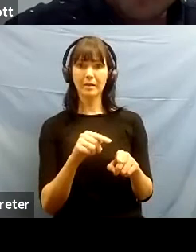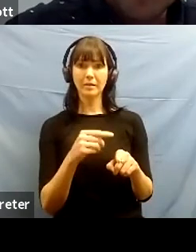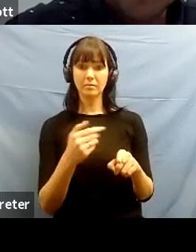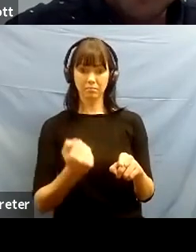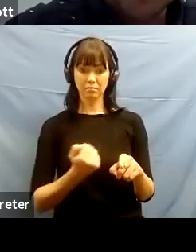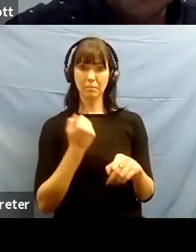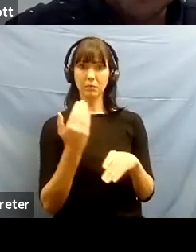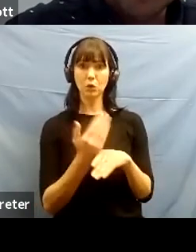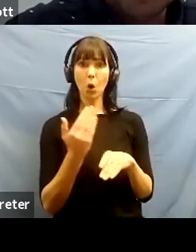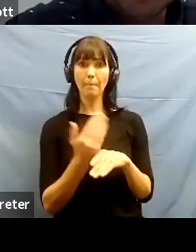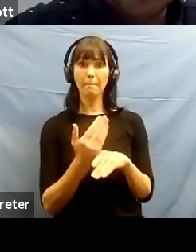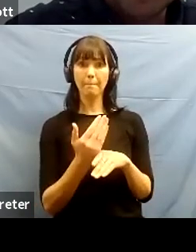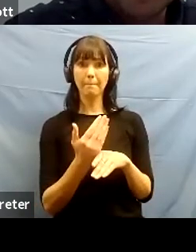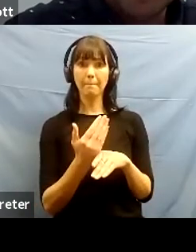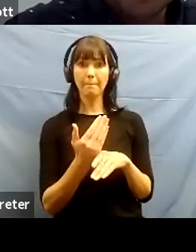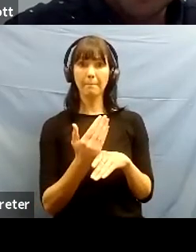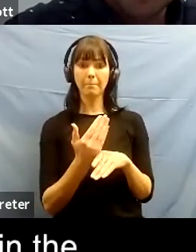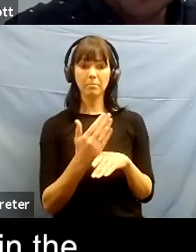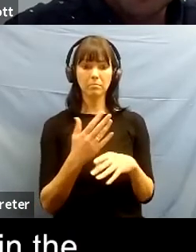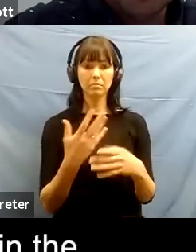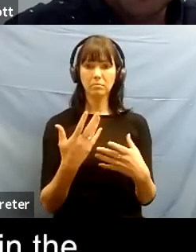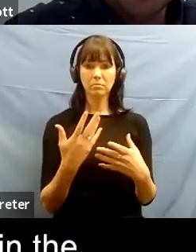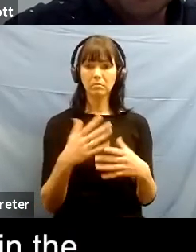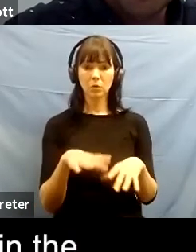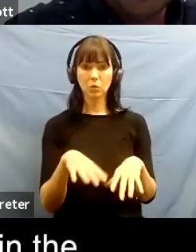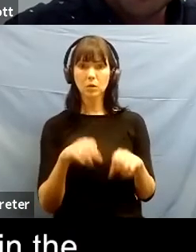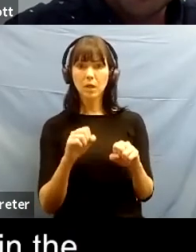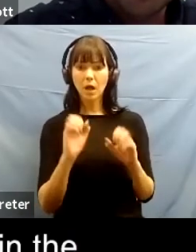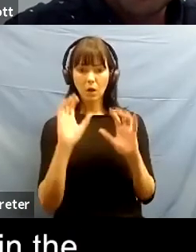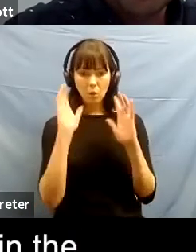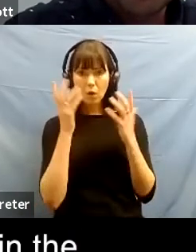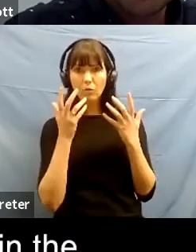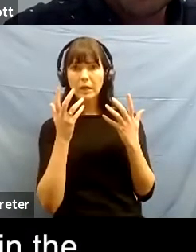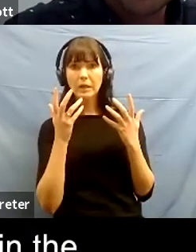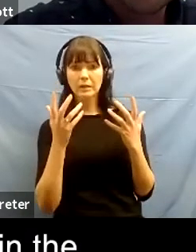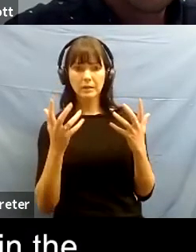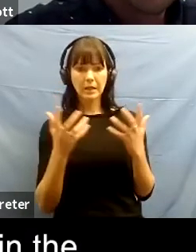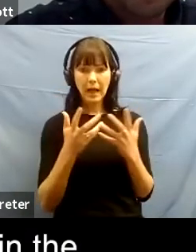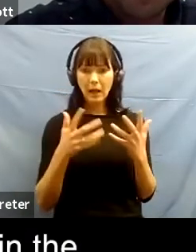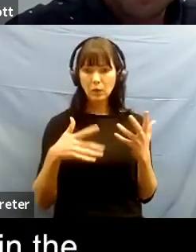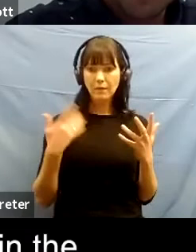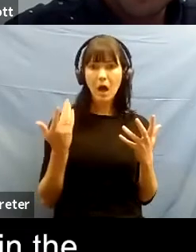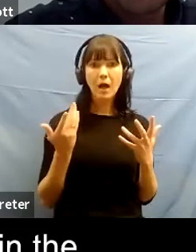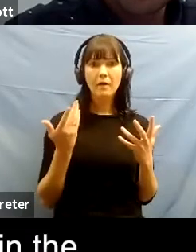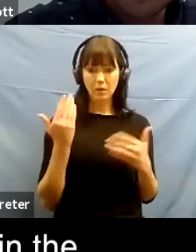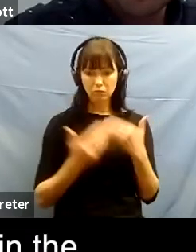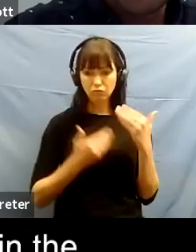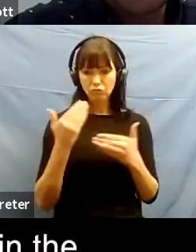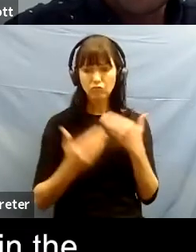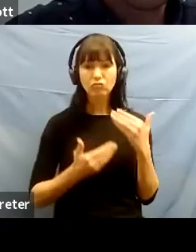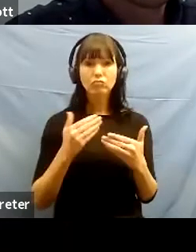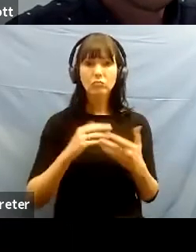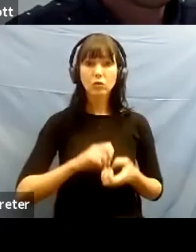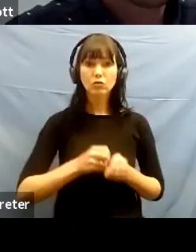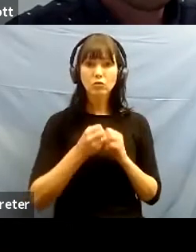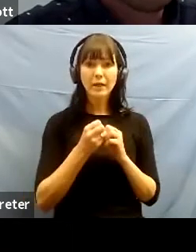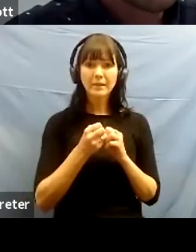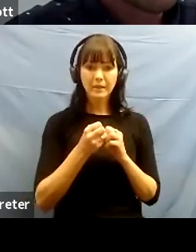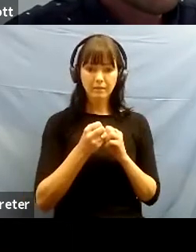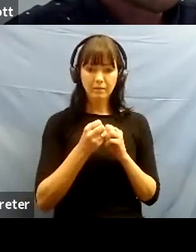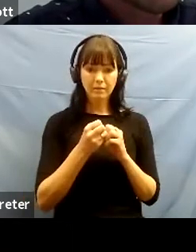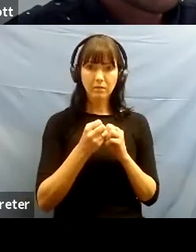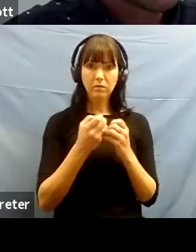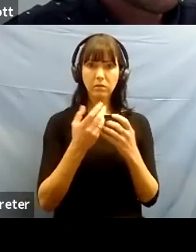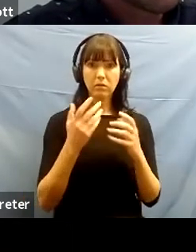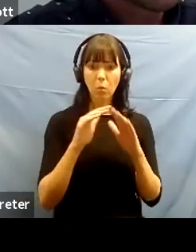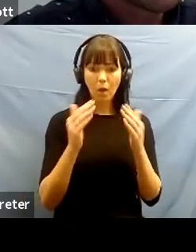you know worrying about how we're going to survive you know in the creative industries in the next six months or you know it all